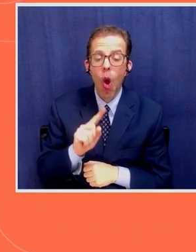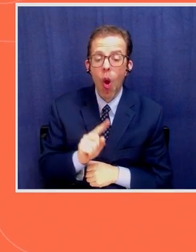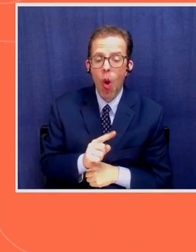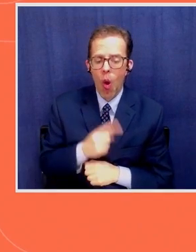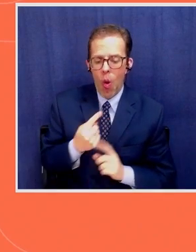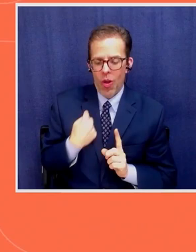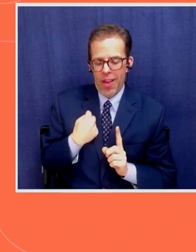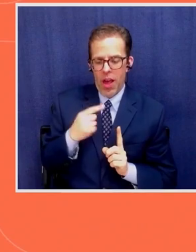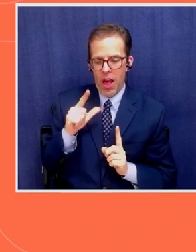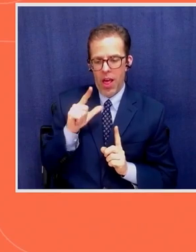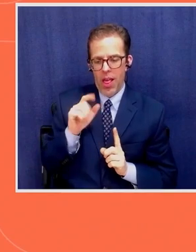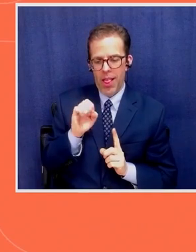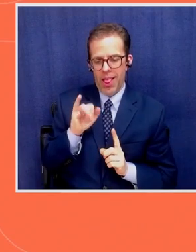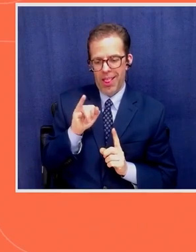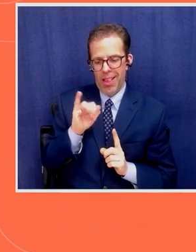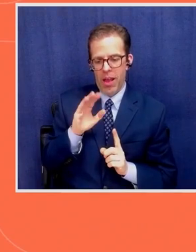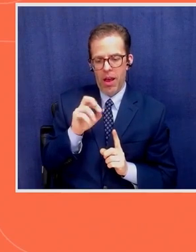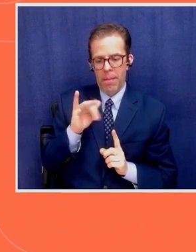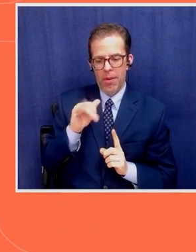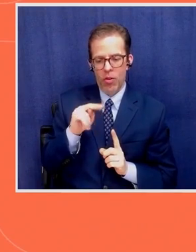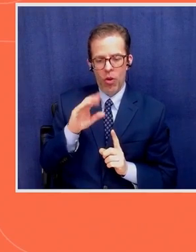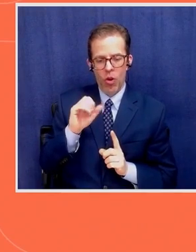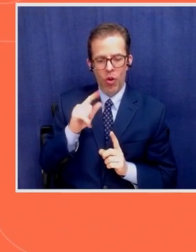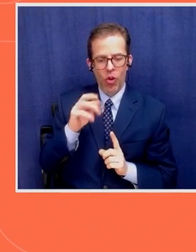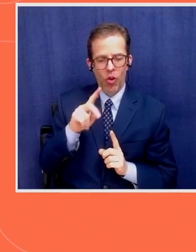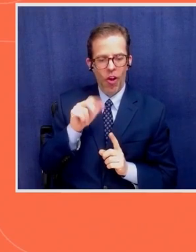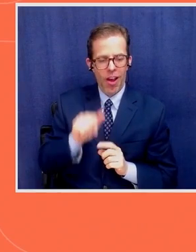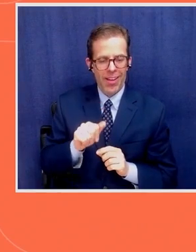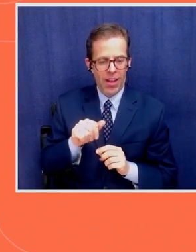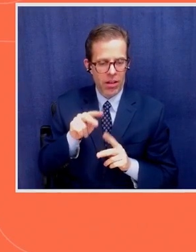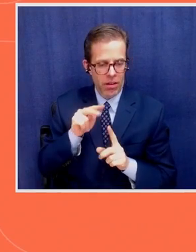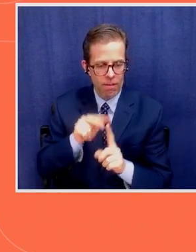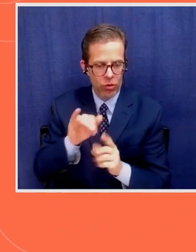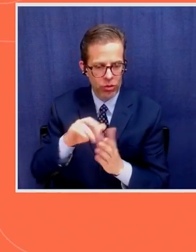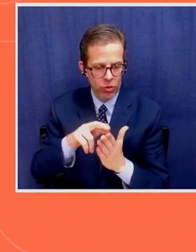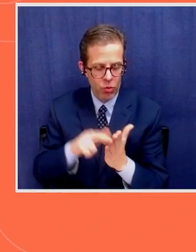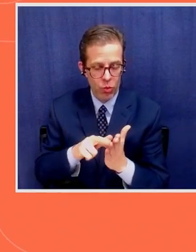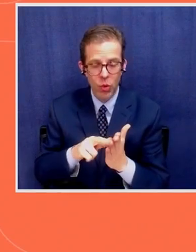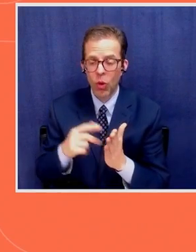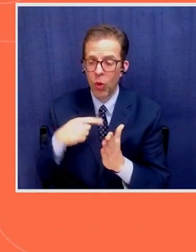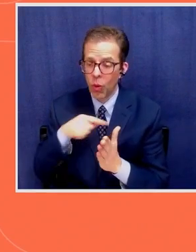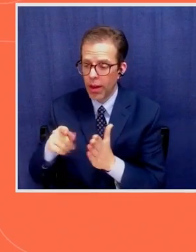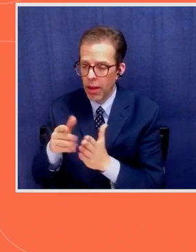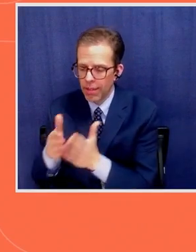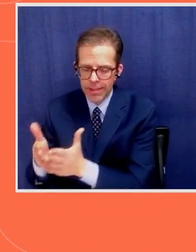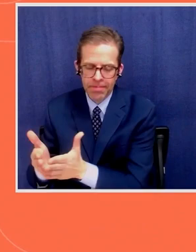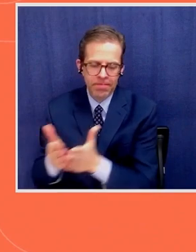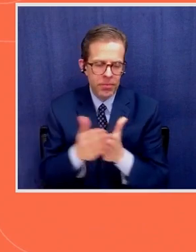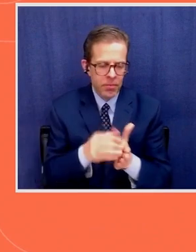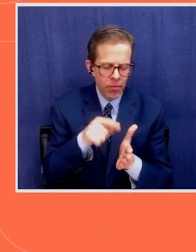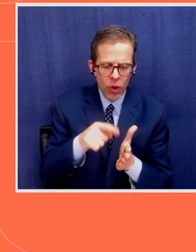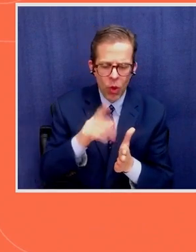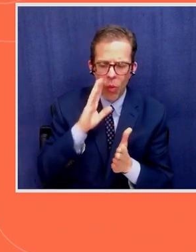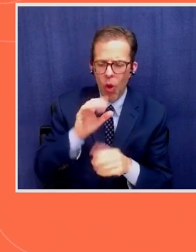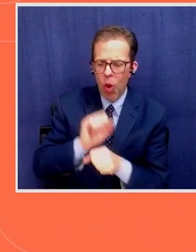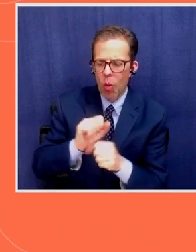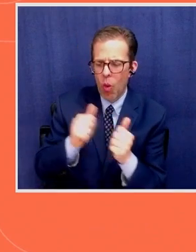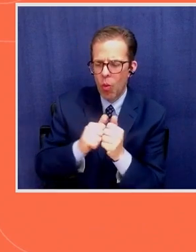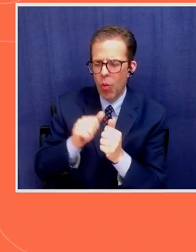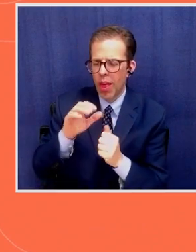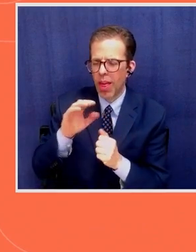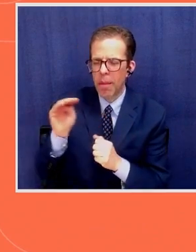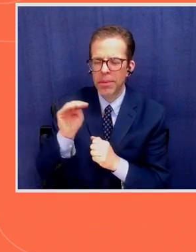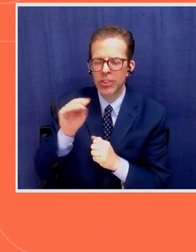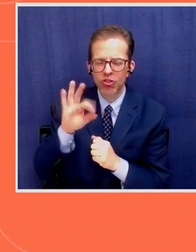So all of the stakeholders, when you bring the vessel back, then fisheries will work with the Ministry of Justice to say, okay, yeah, are